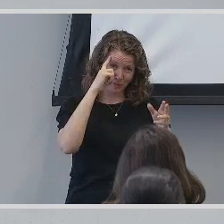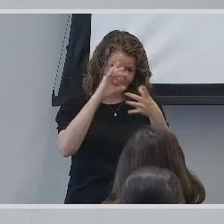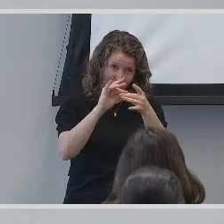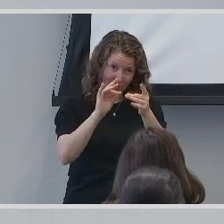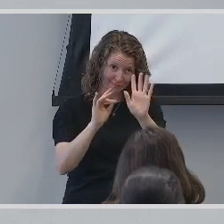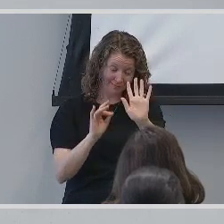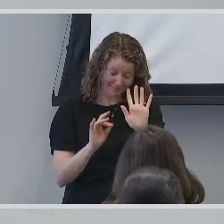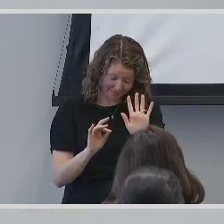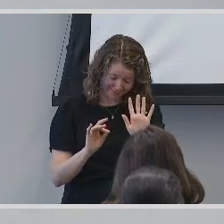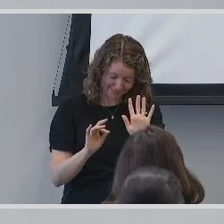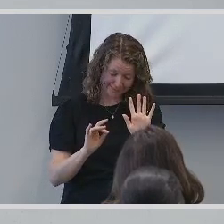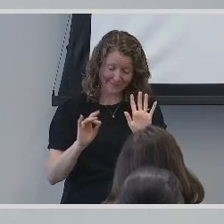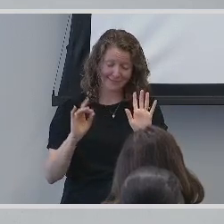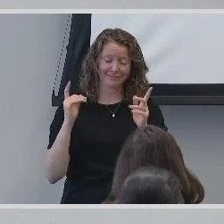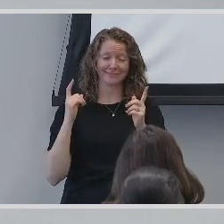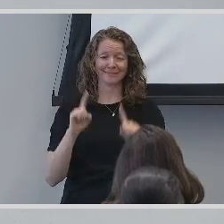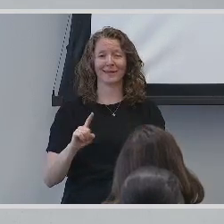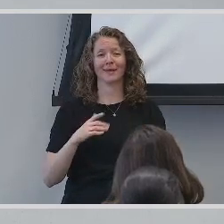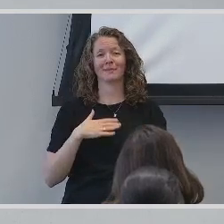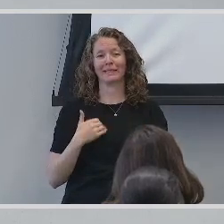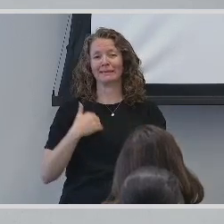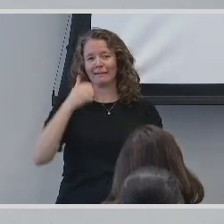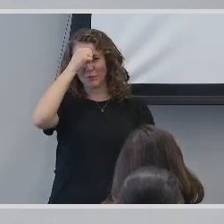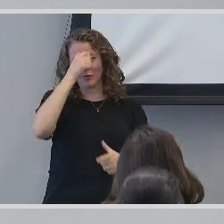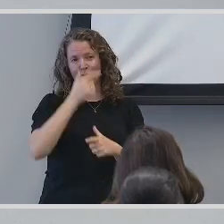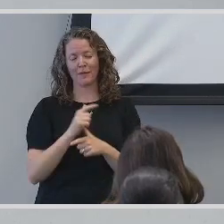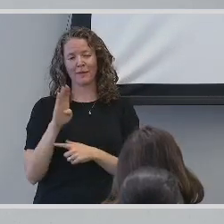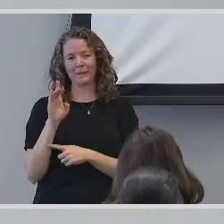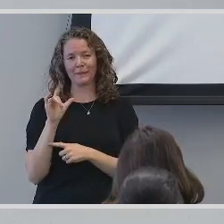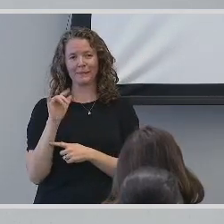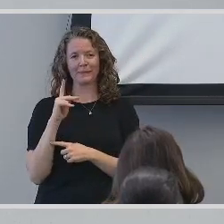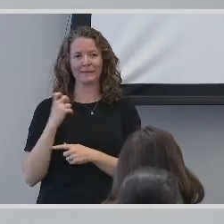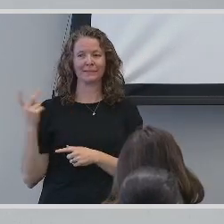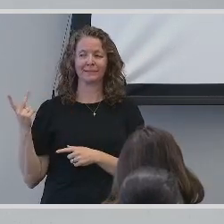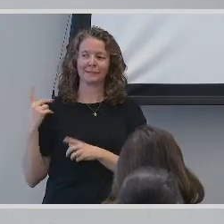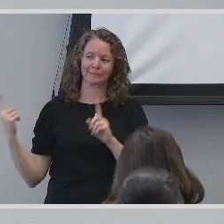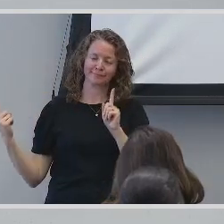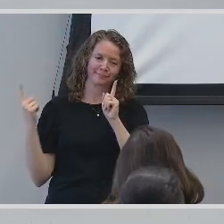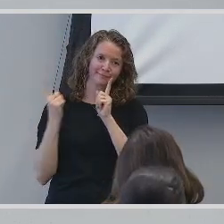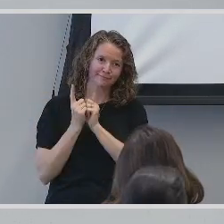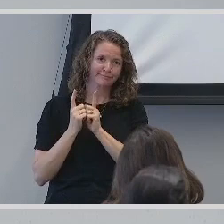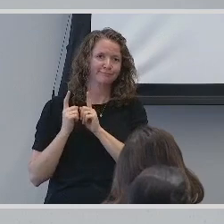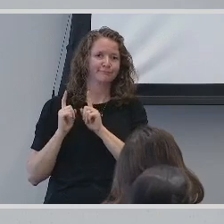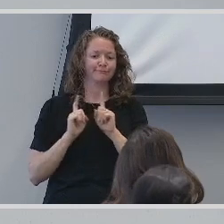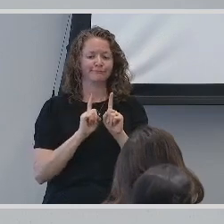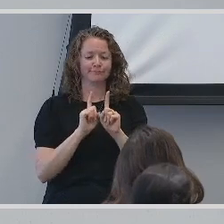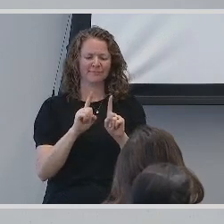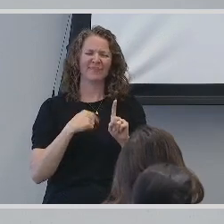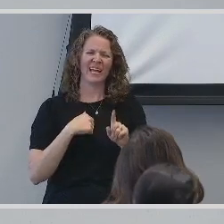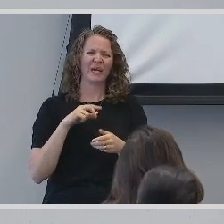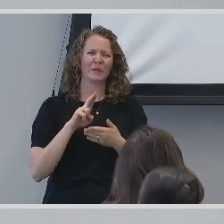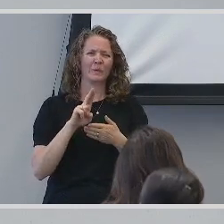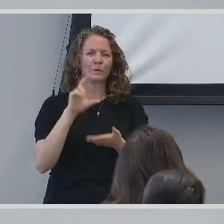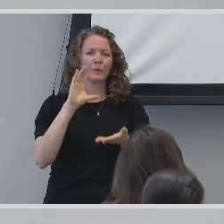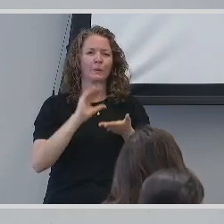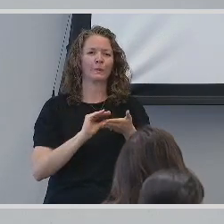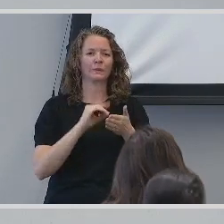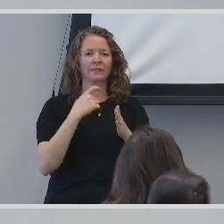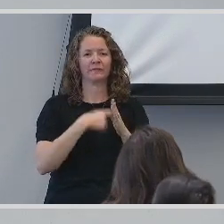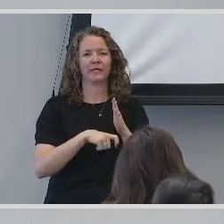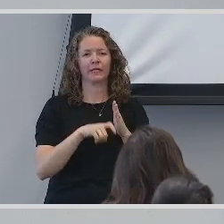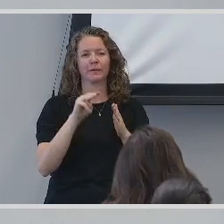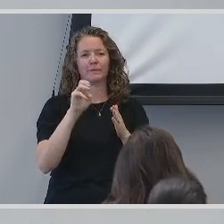what transpired. I had met up with my younger brother Blake in the city. I used a reduced fare and metro card for the subway.